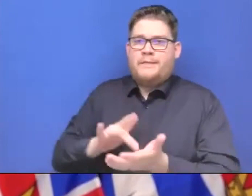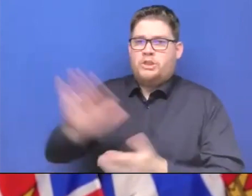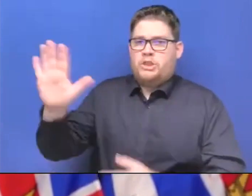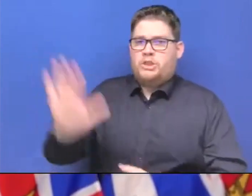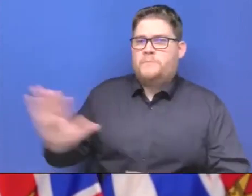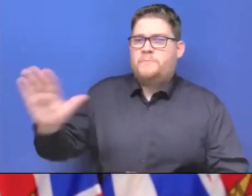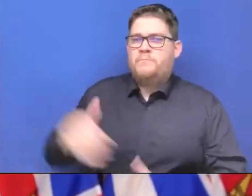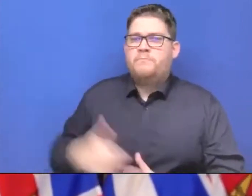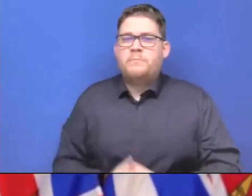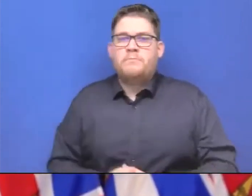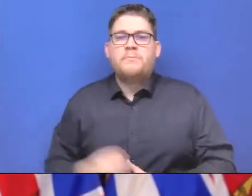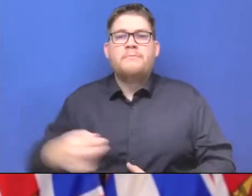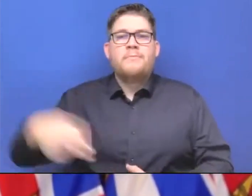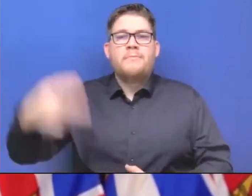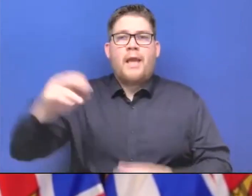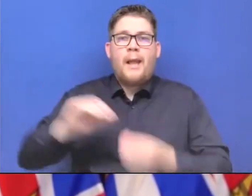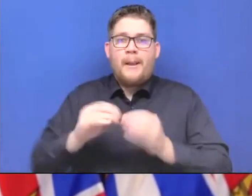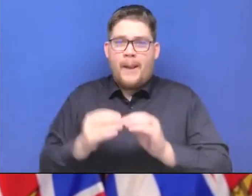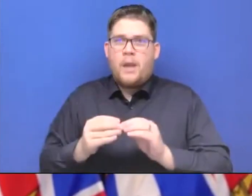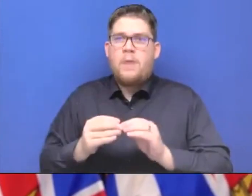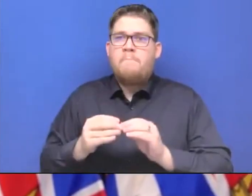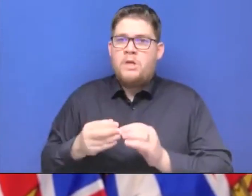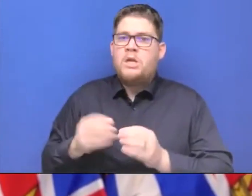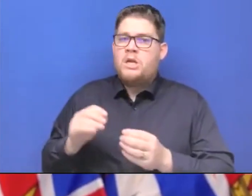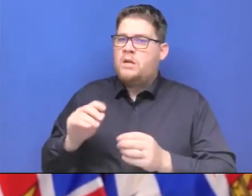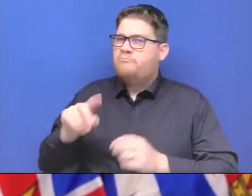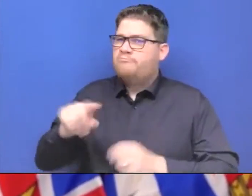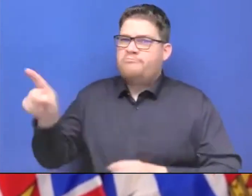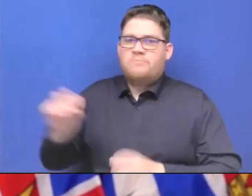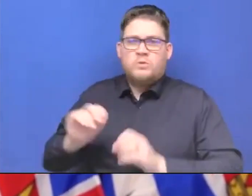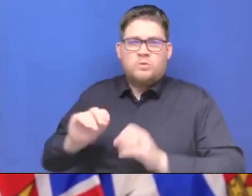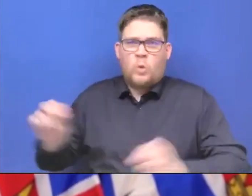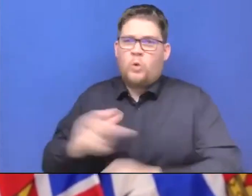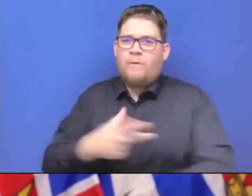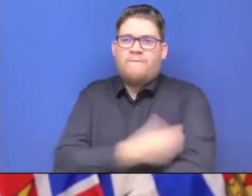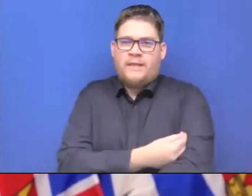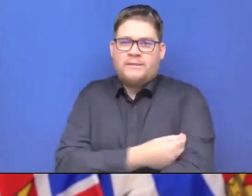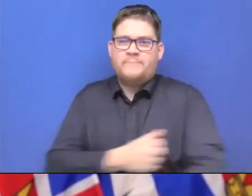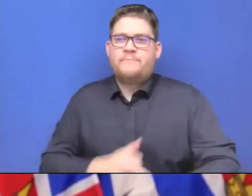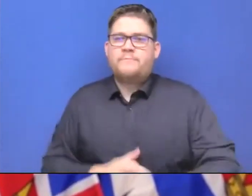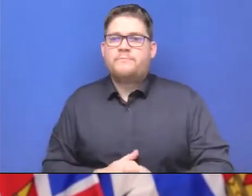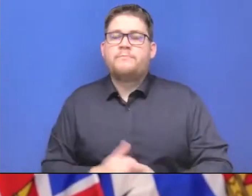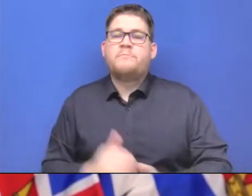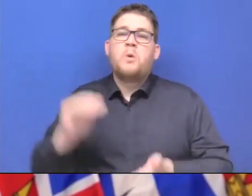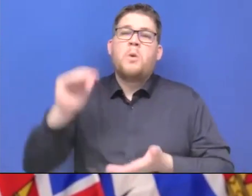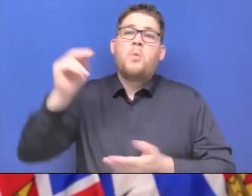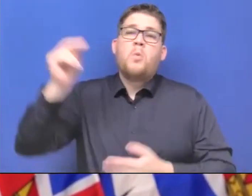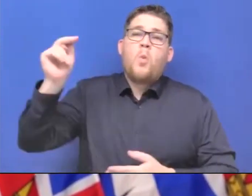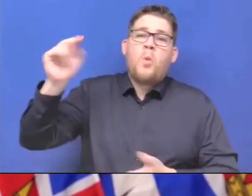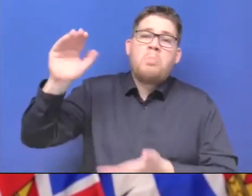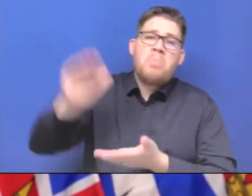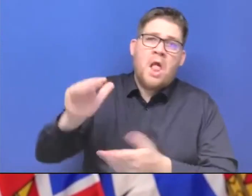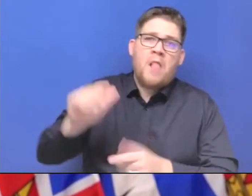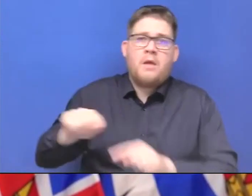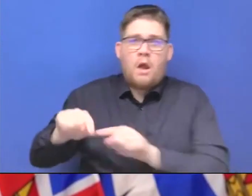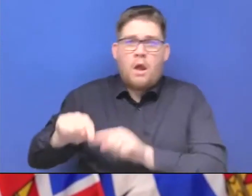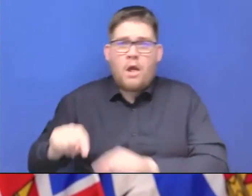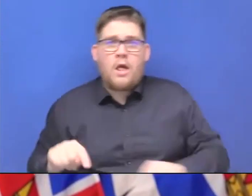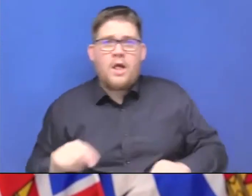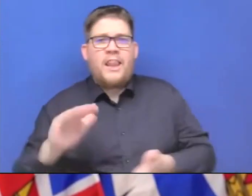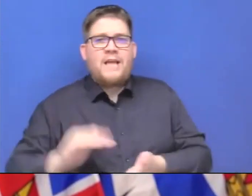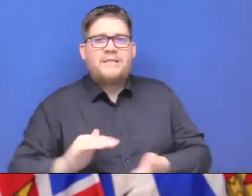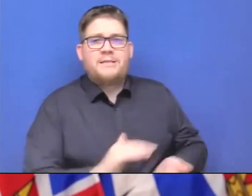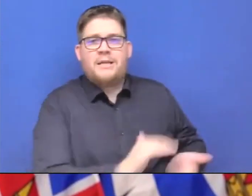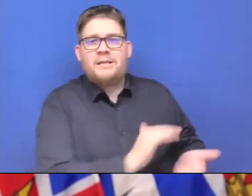unvaccinated people in the province and therefore less in northern health and then less in the other health authorities. And so we're